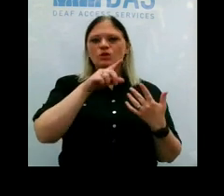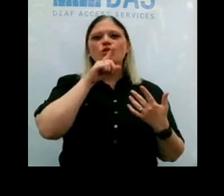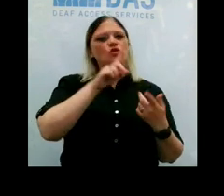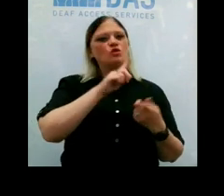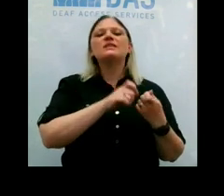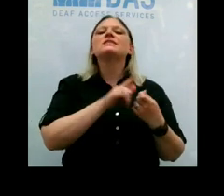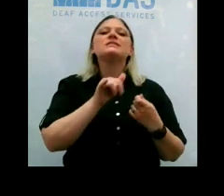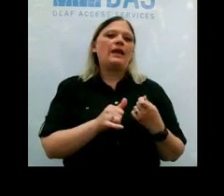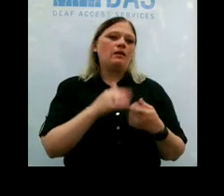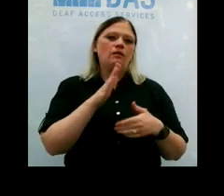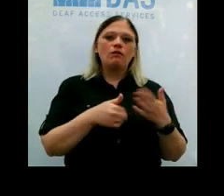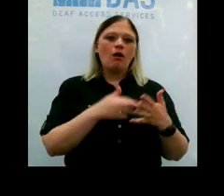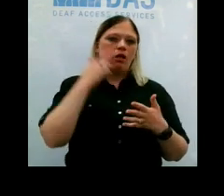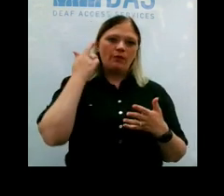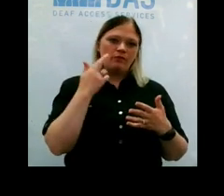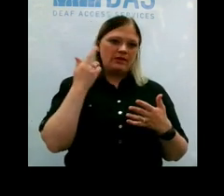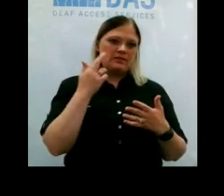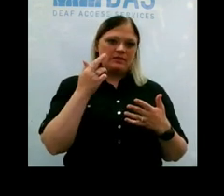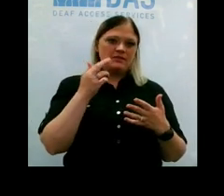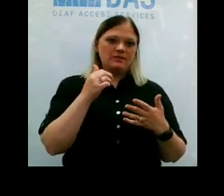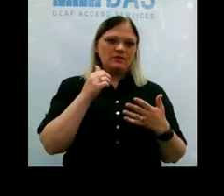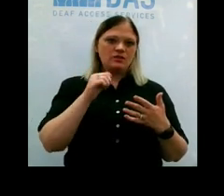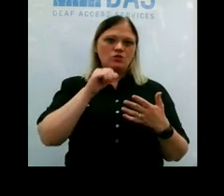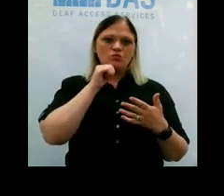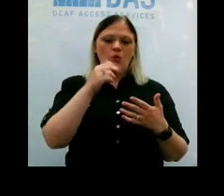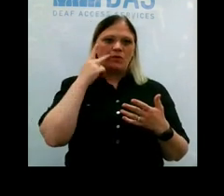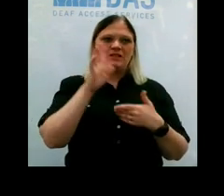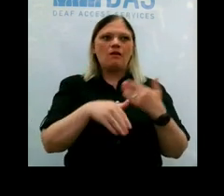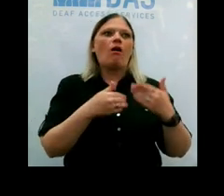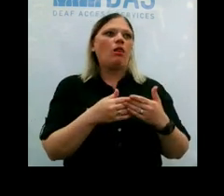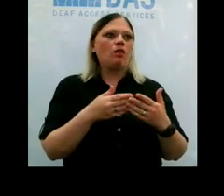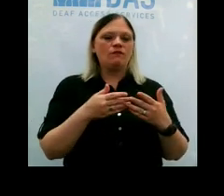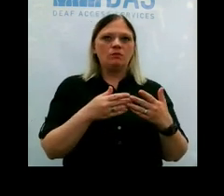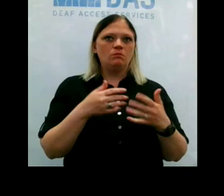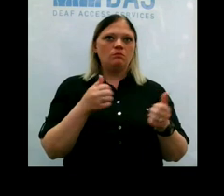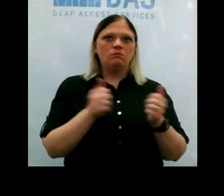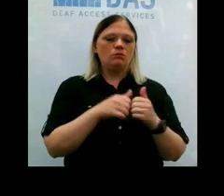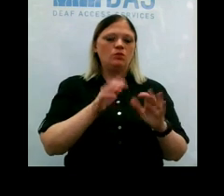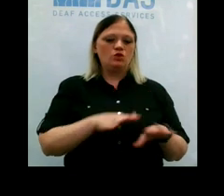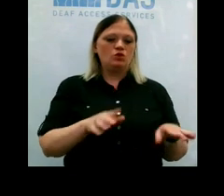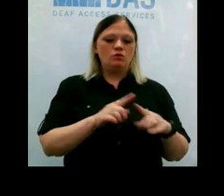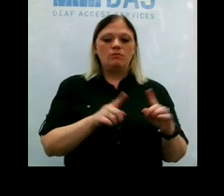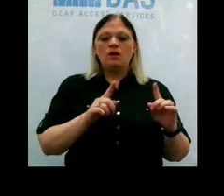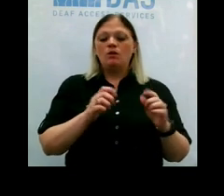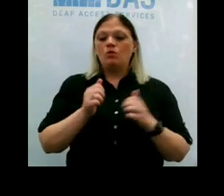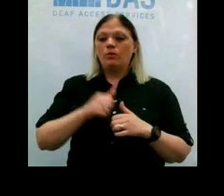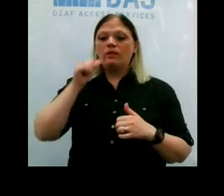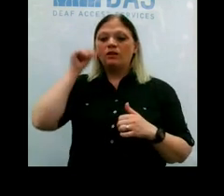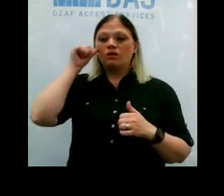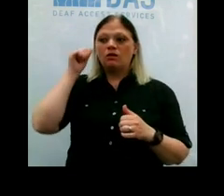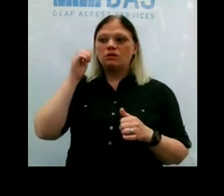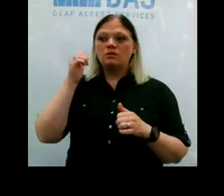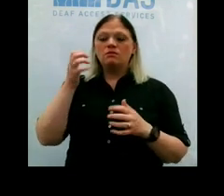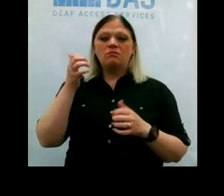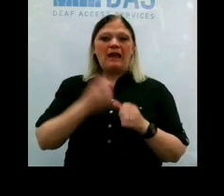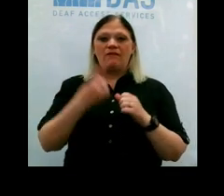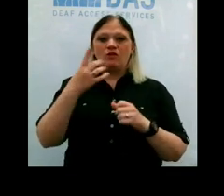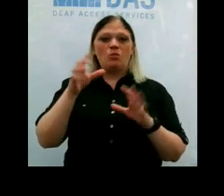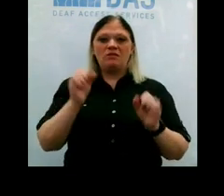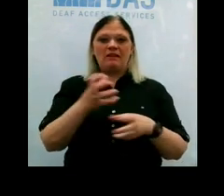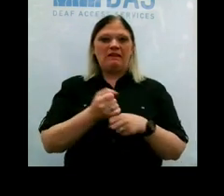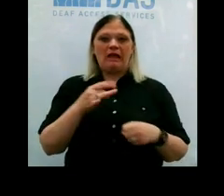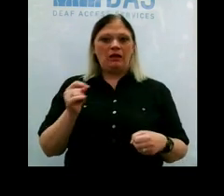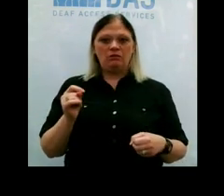exactly what are all the reasons that we're not seeing as many cases among children. We just know that by adults, everybody is susceptible and